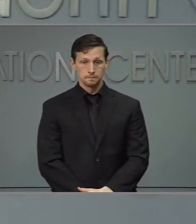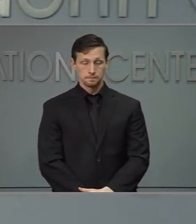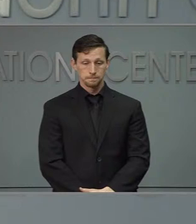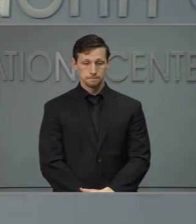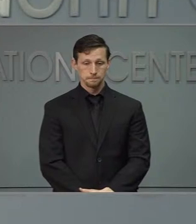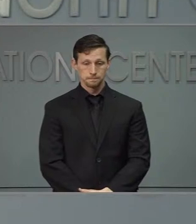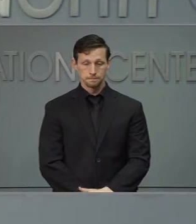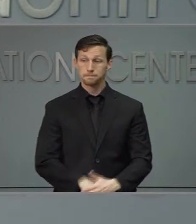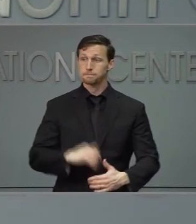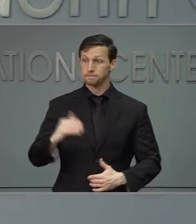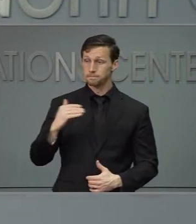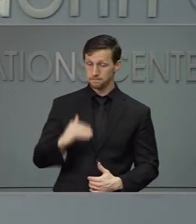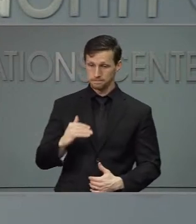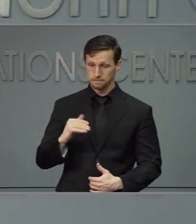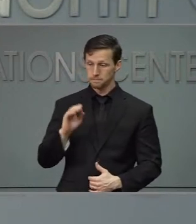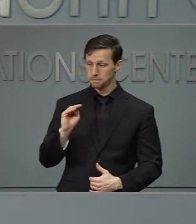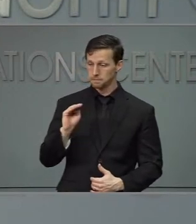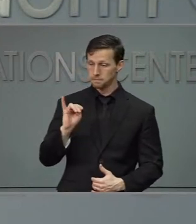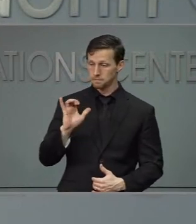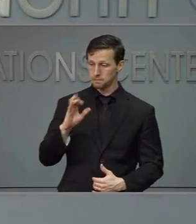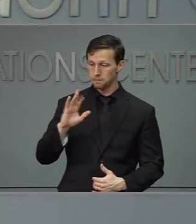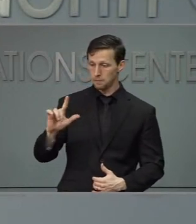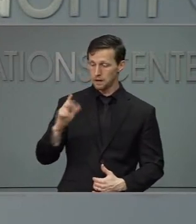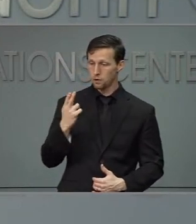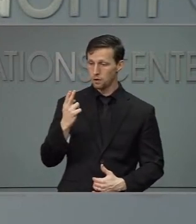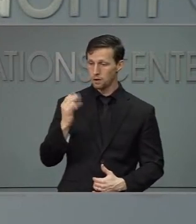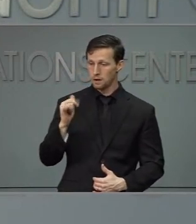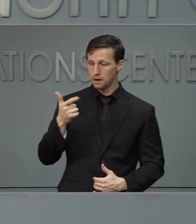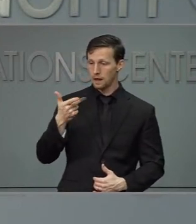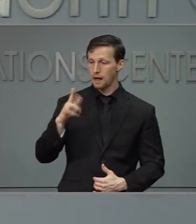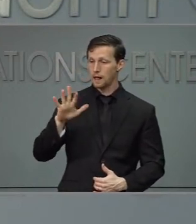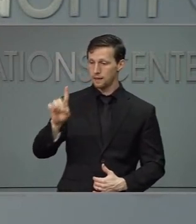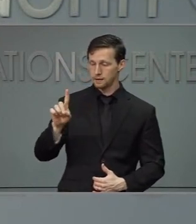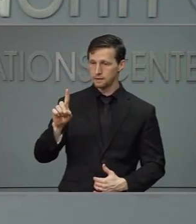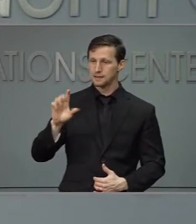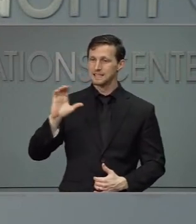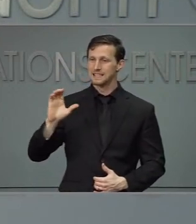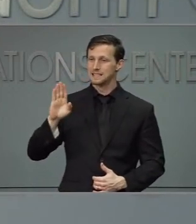Our next question is from Michael Hyland with CBS 17.